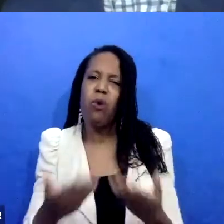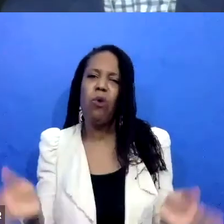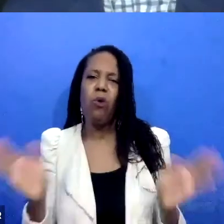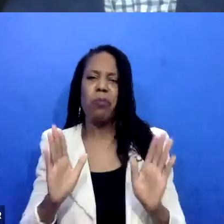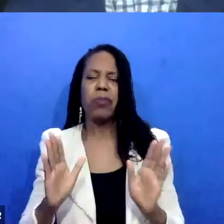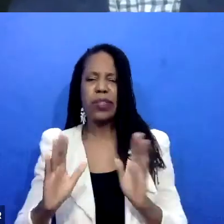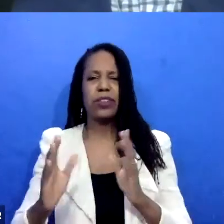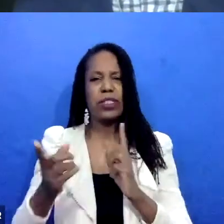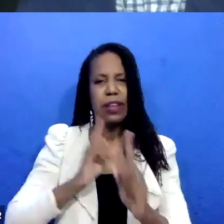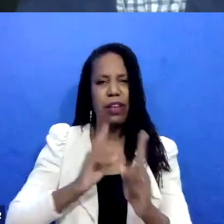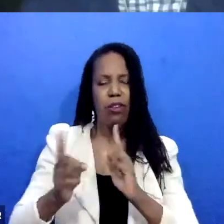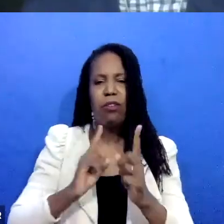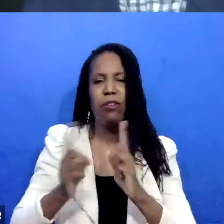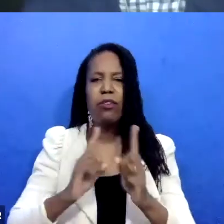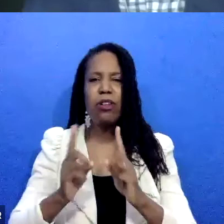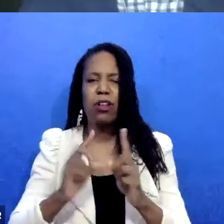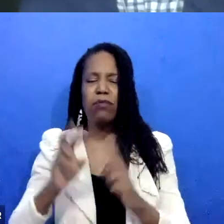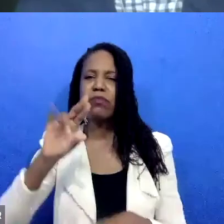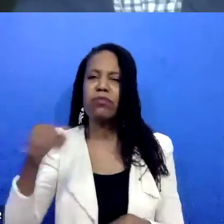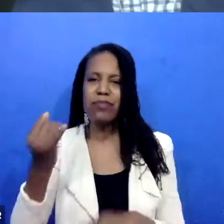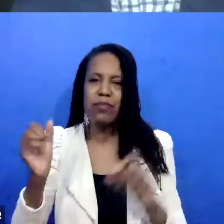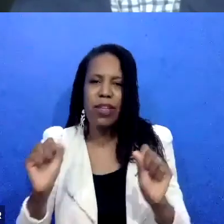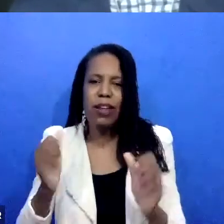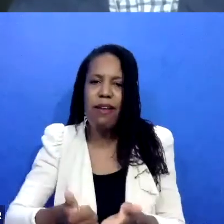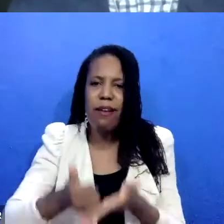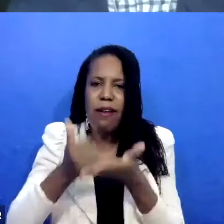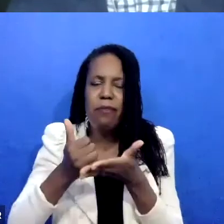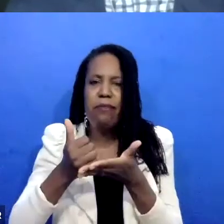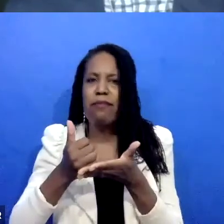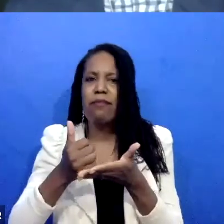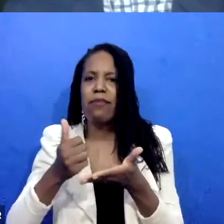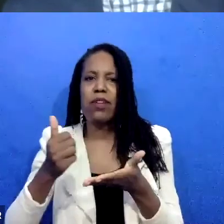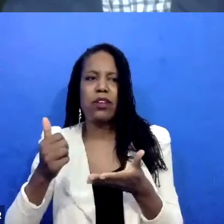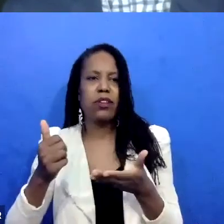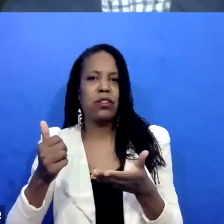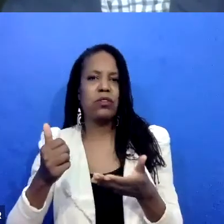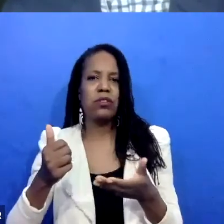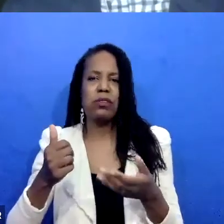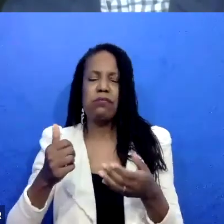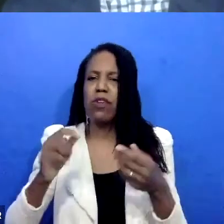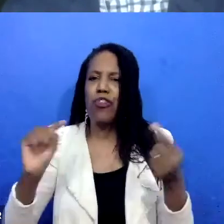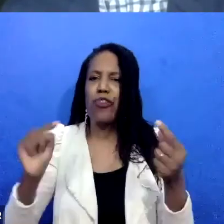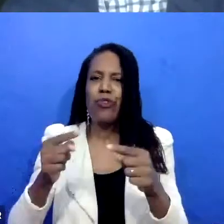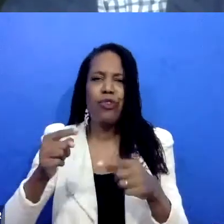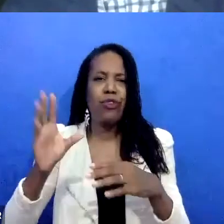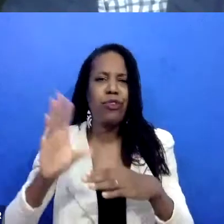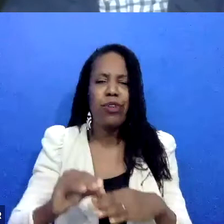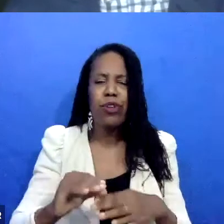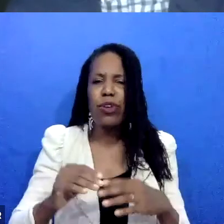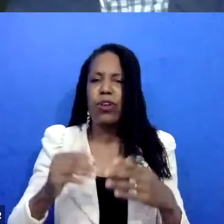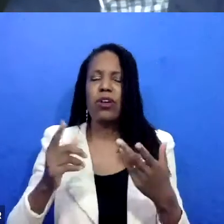you've had in your life, the harms you've experienced look like? How could it be safe for you? How would it meet your needs?